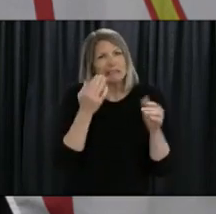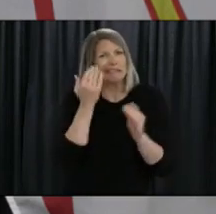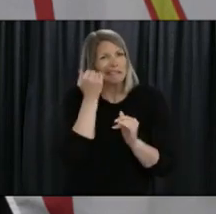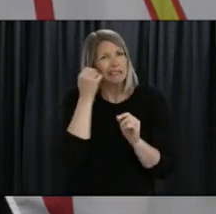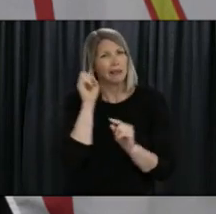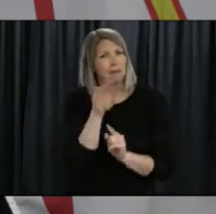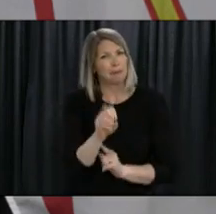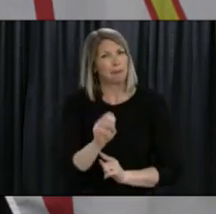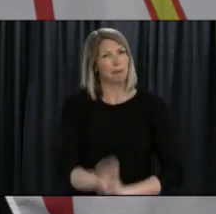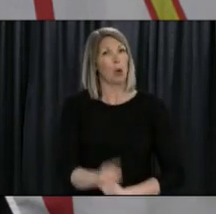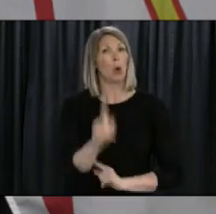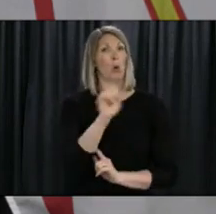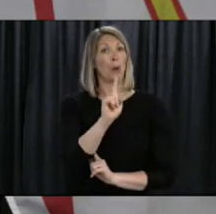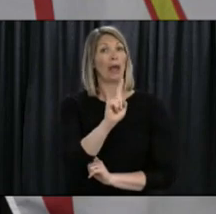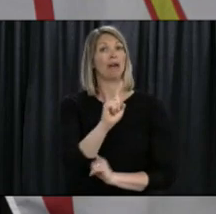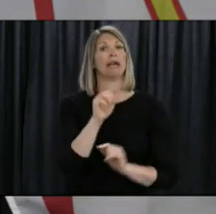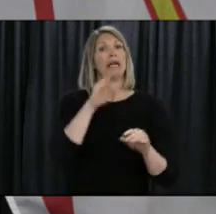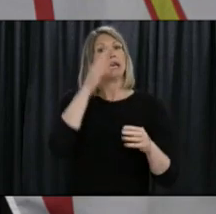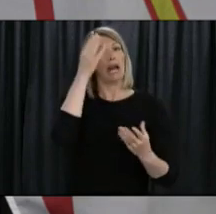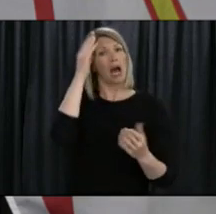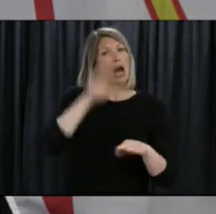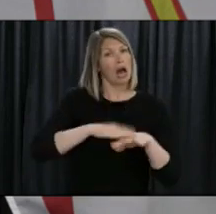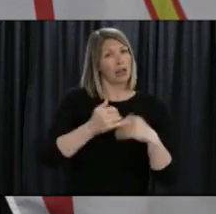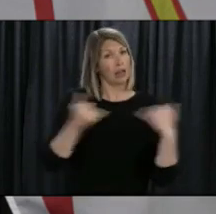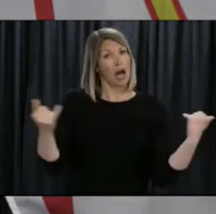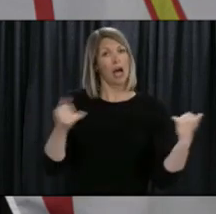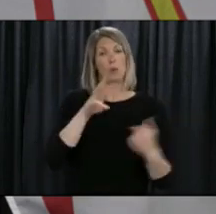.nl.ca slash COVID-19.